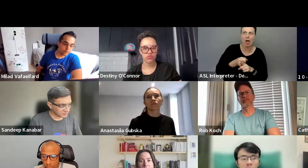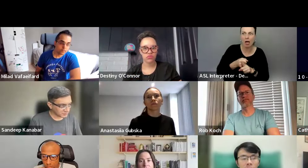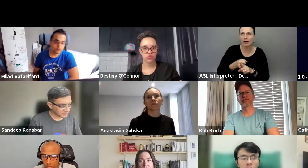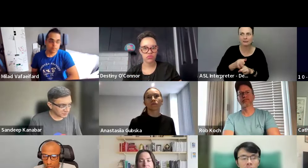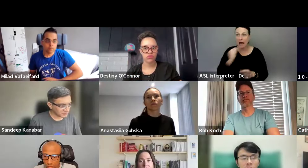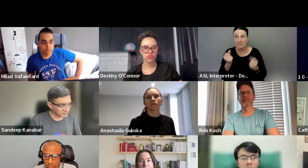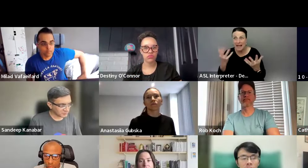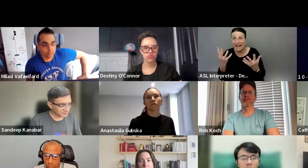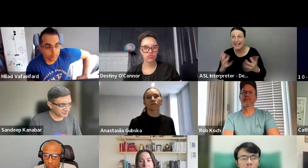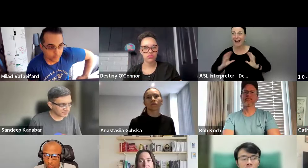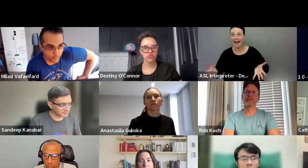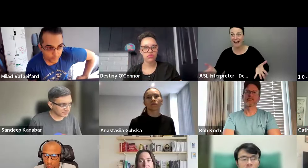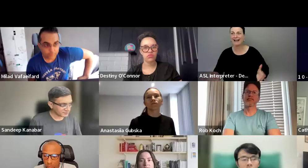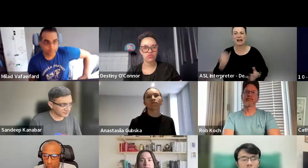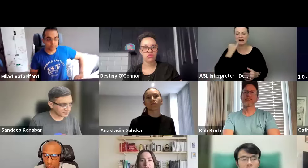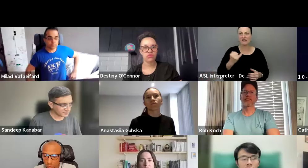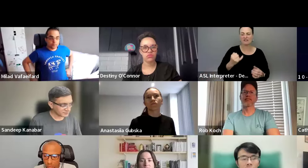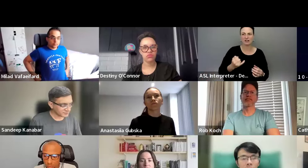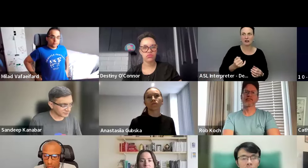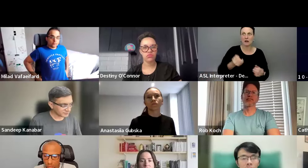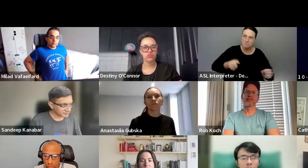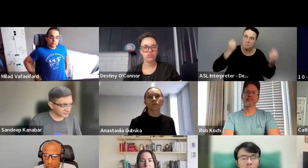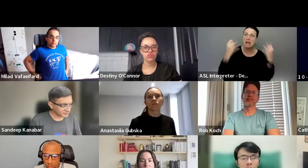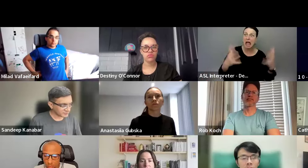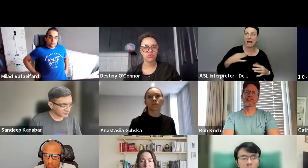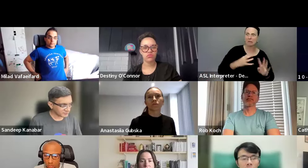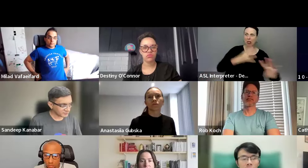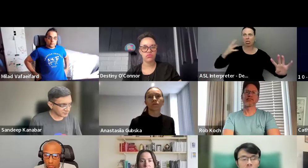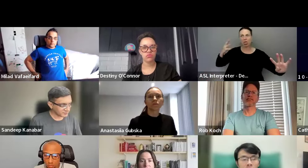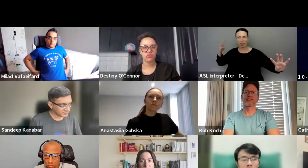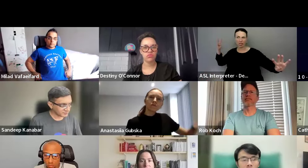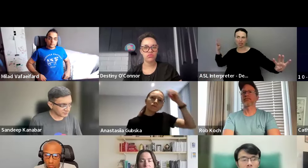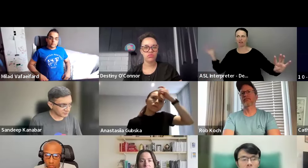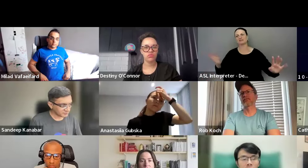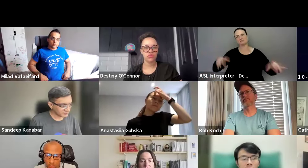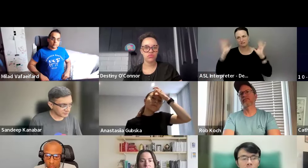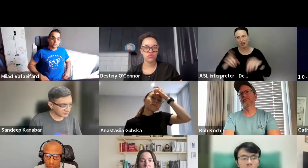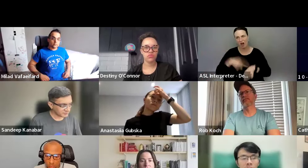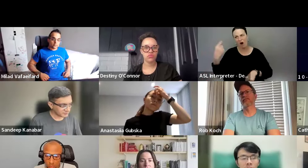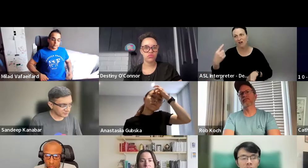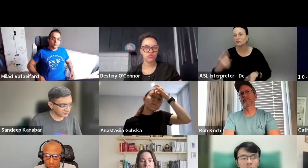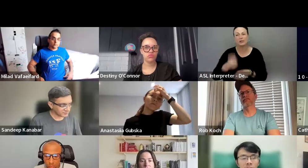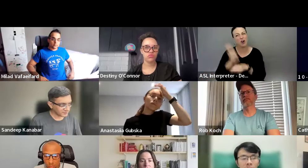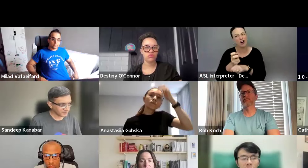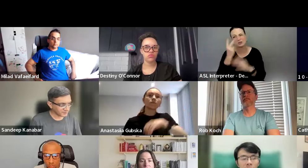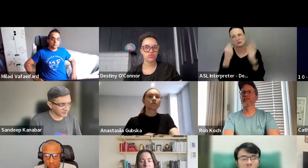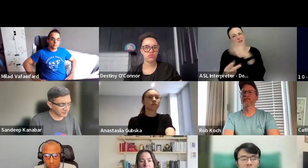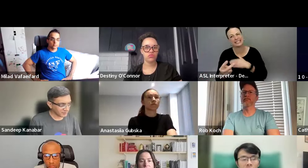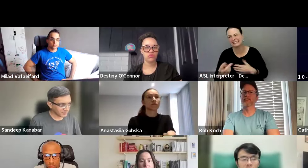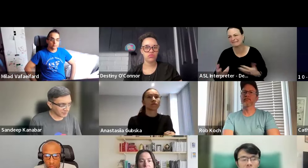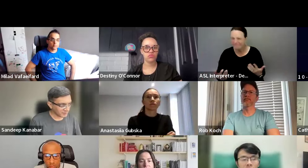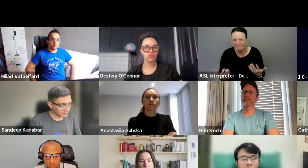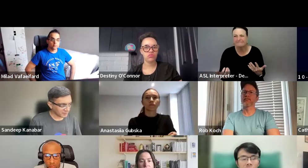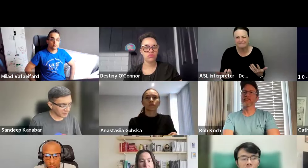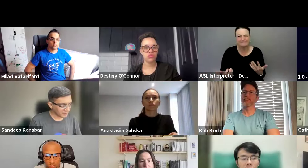country that has lots of application, it will take longer than one that has fewer. So it's, it's very difficult to say, but I think they